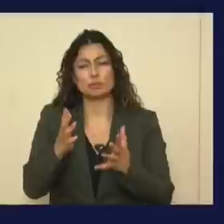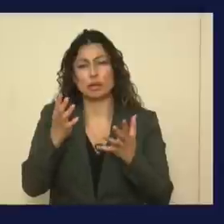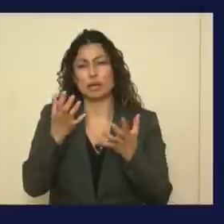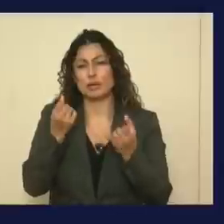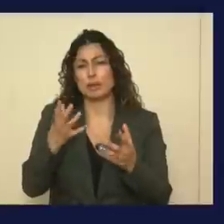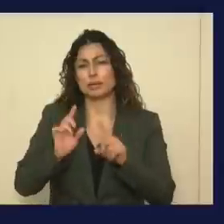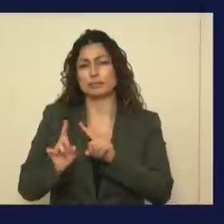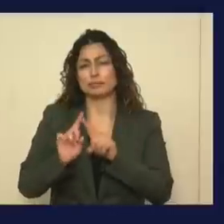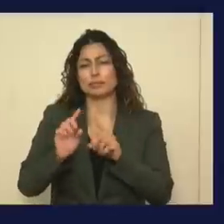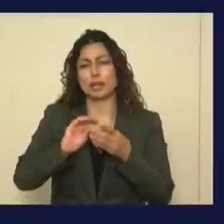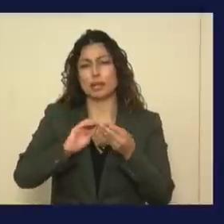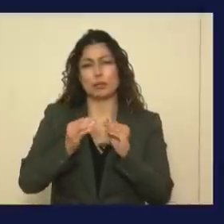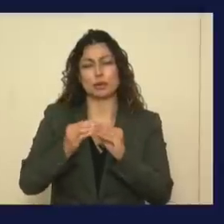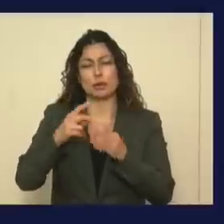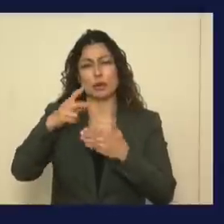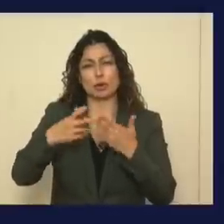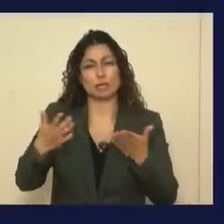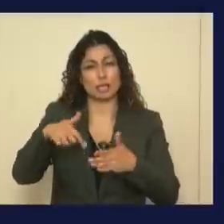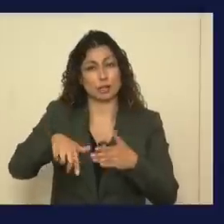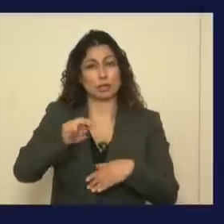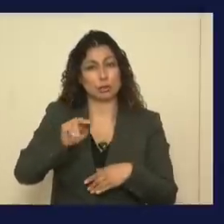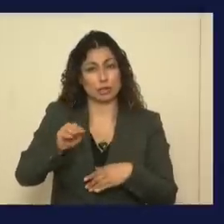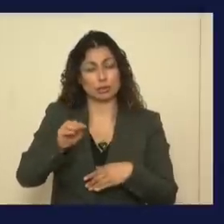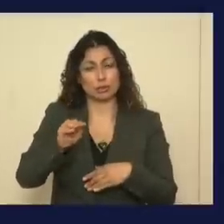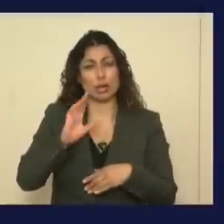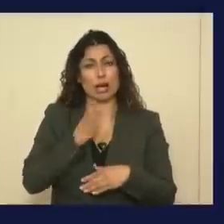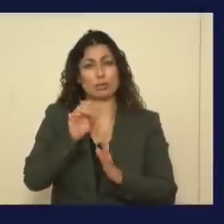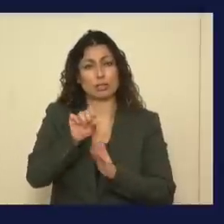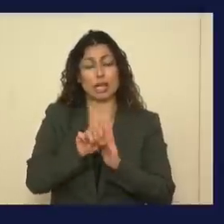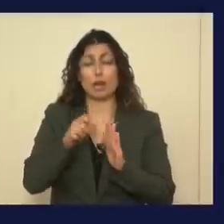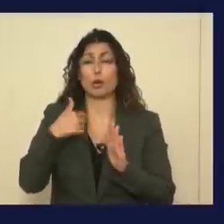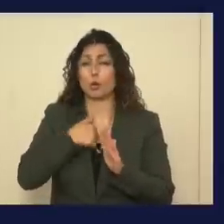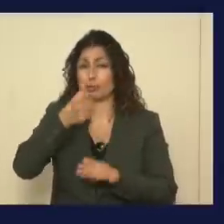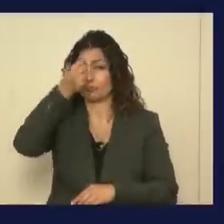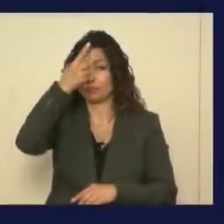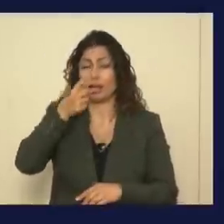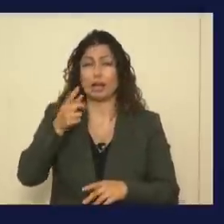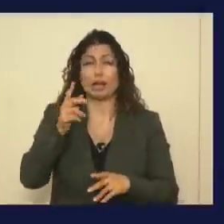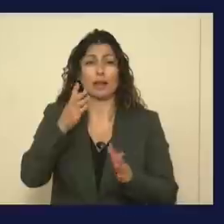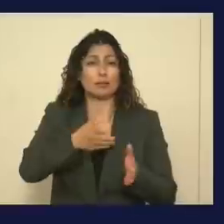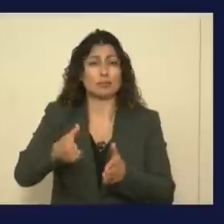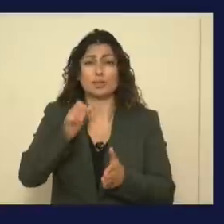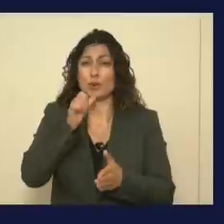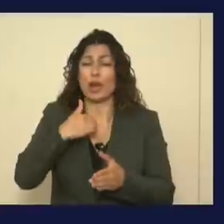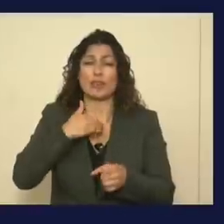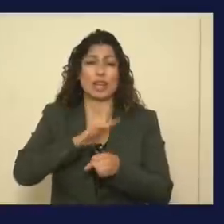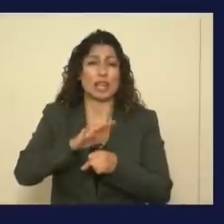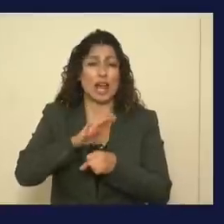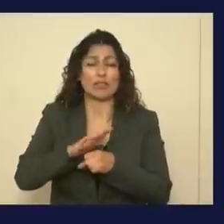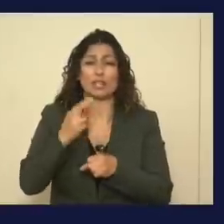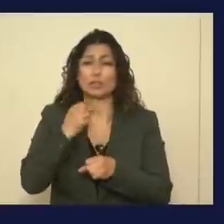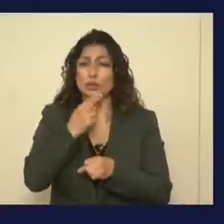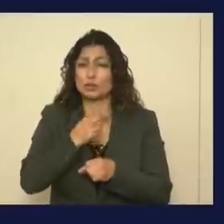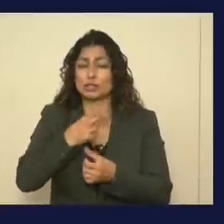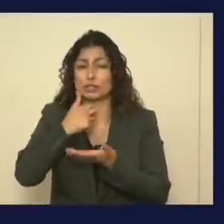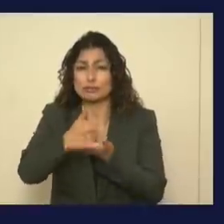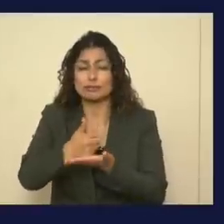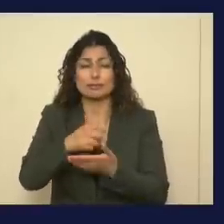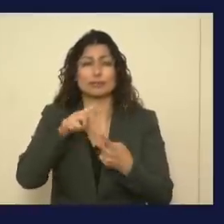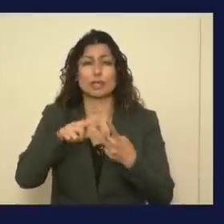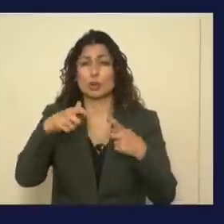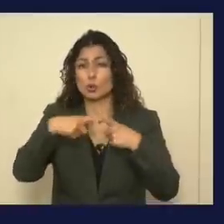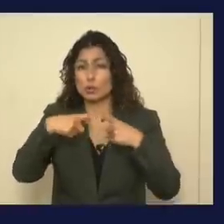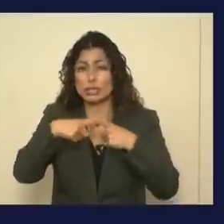of programs in the state. We are clear that folks do not have enough nutrition assistance, utility